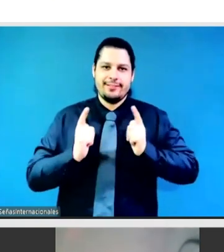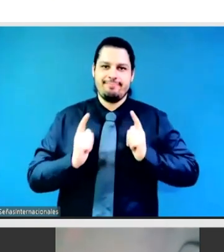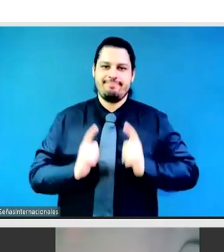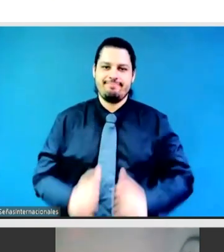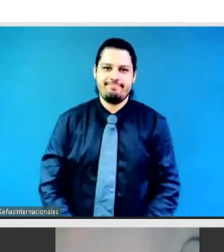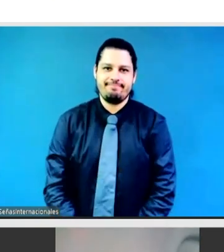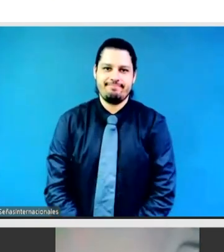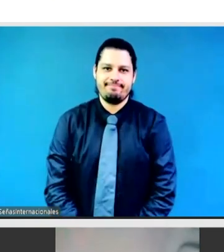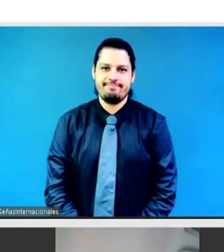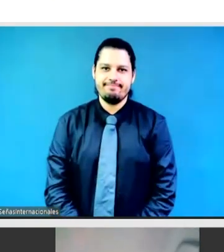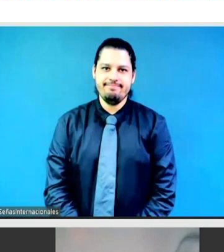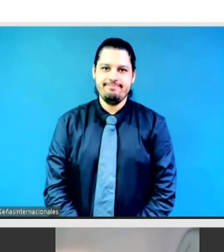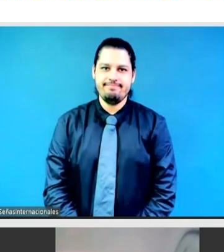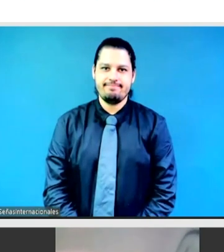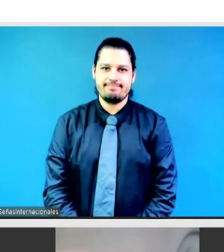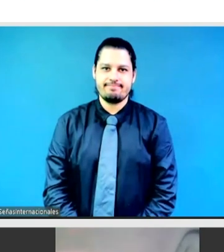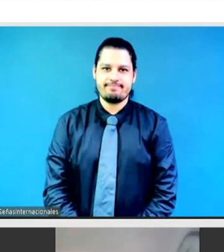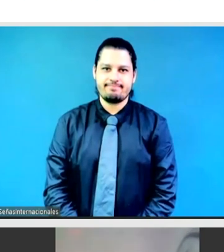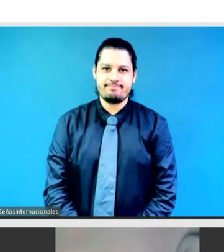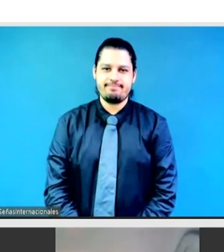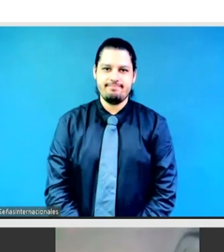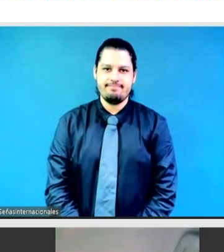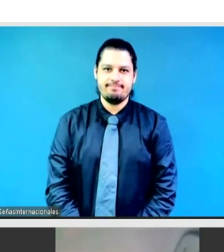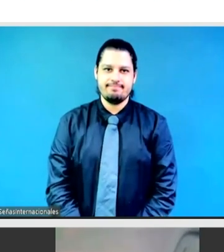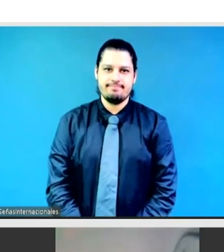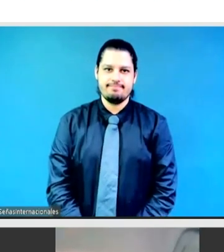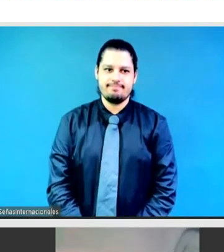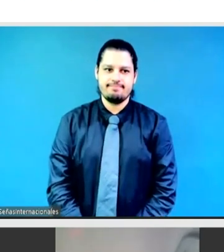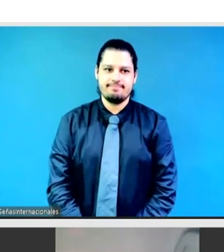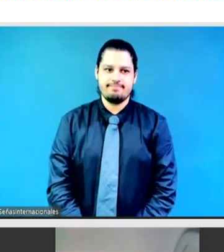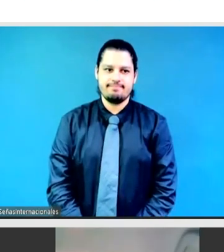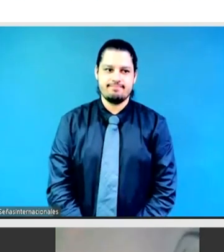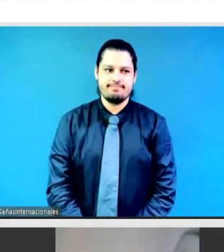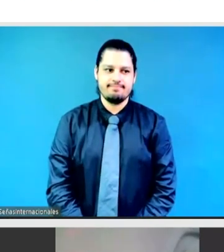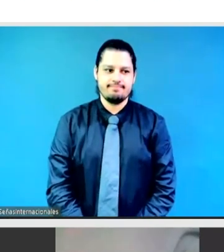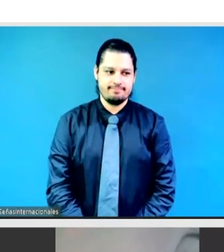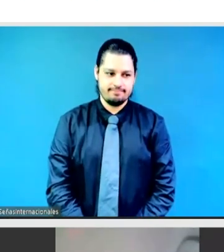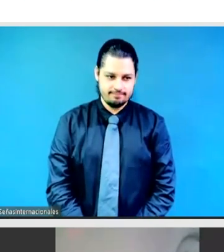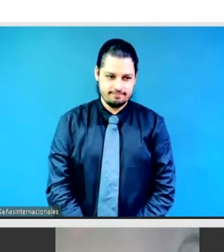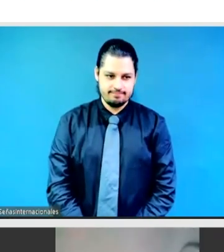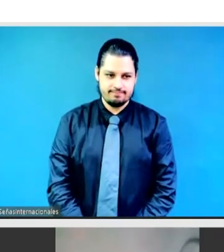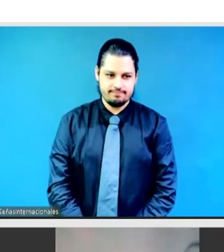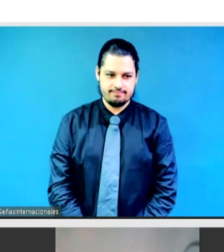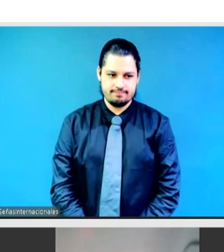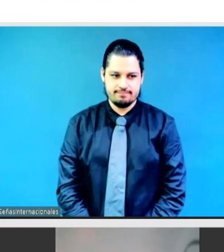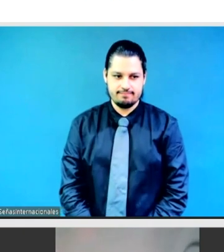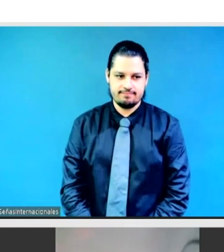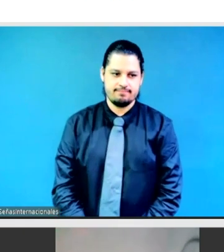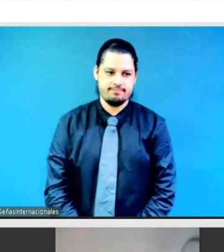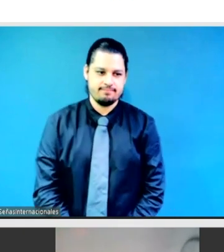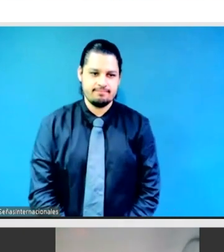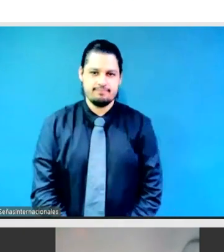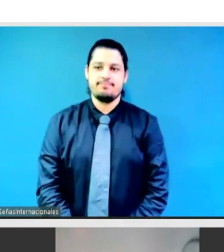achieve this vision, which has been capitalized, we have agreed as action coalition members on feminist